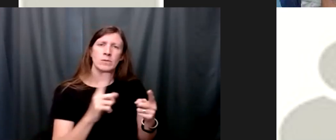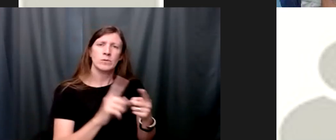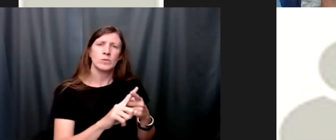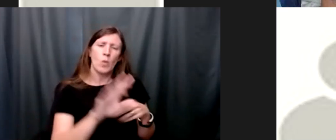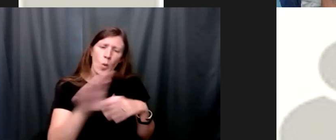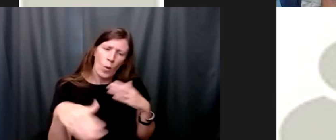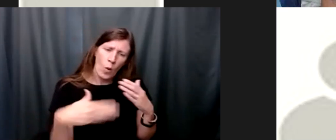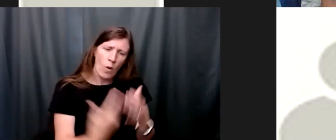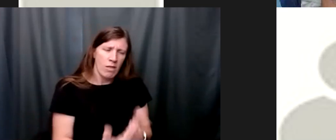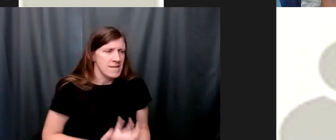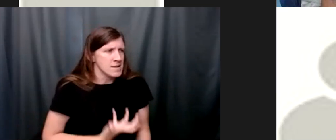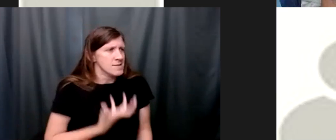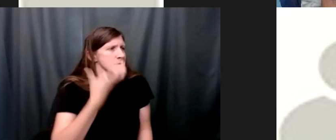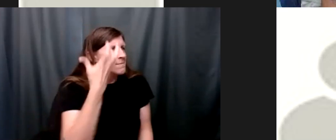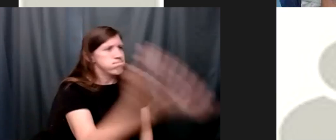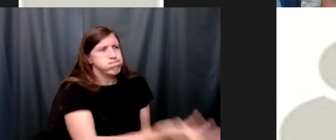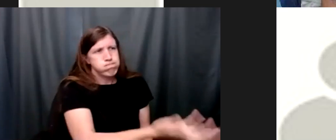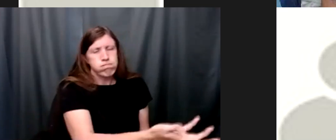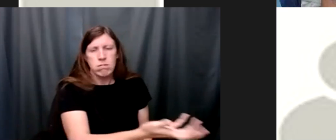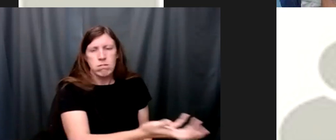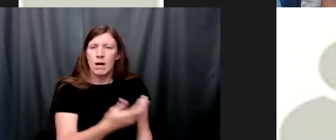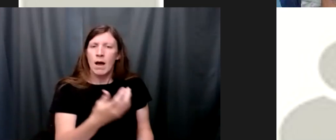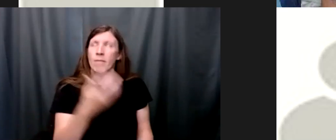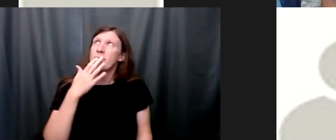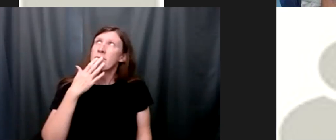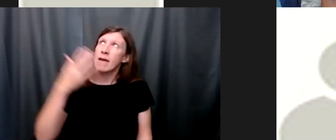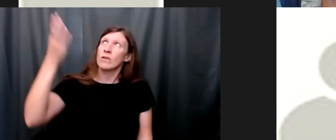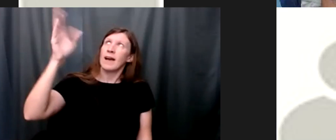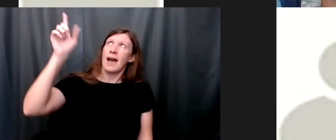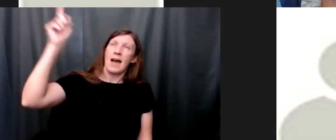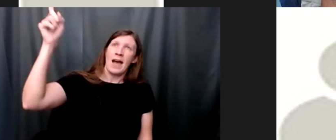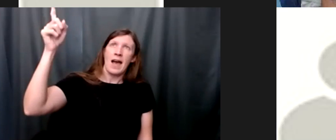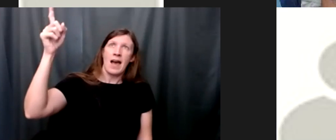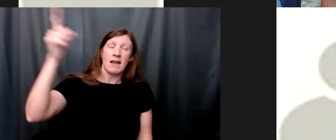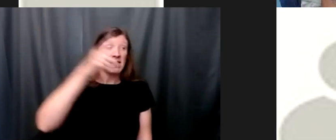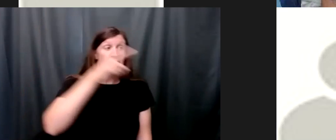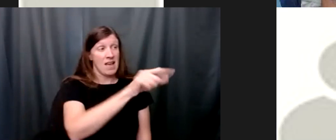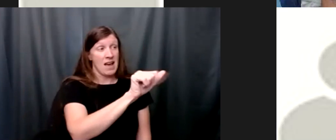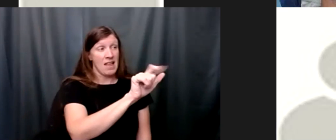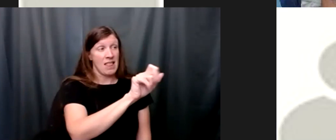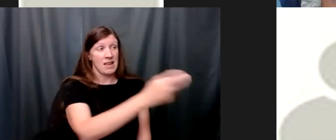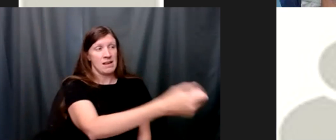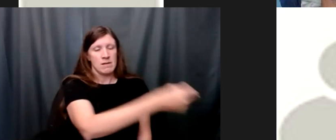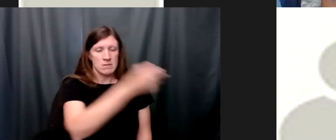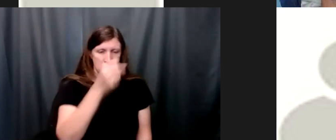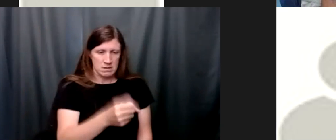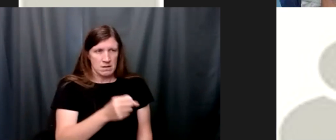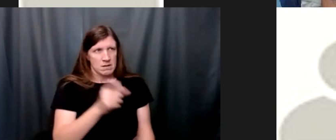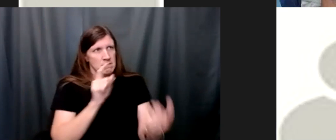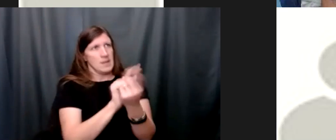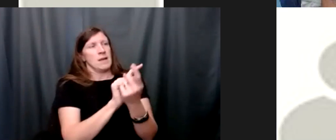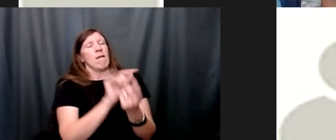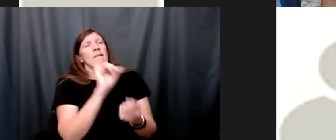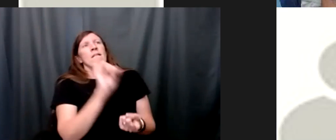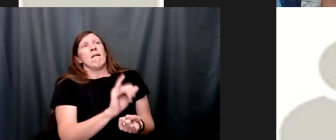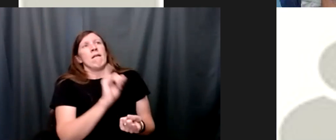out and i'm thankful that god put uh alan in my pathway so that i could